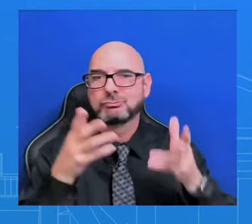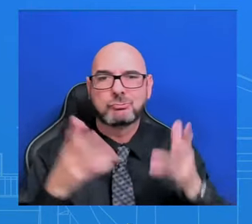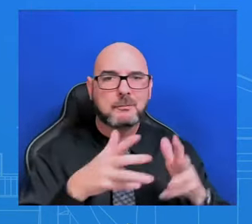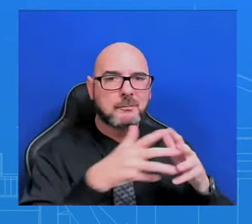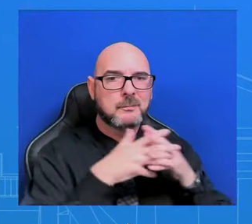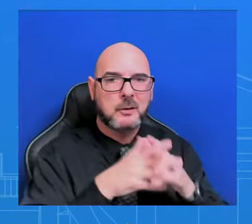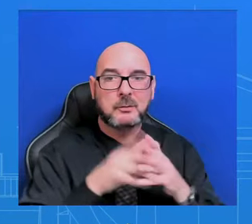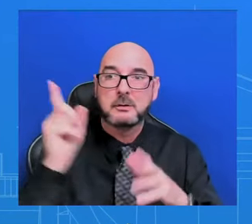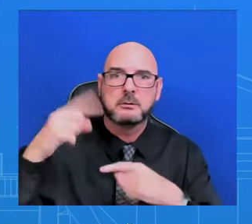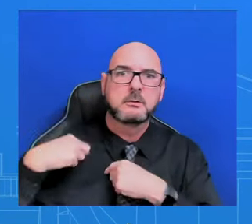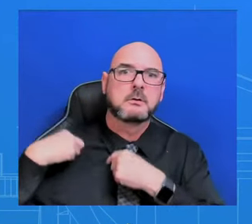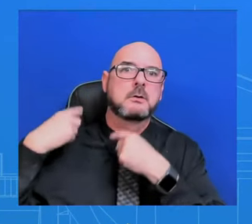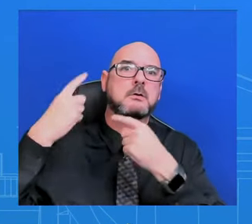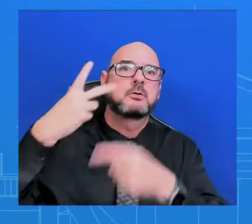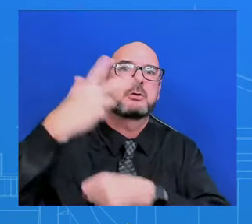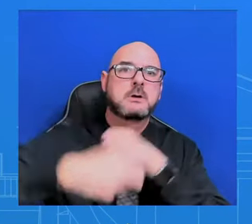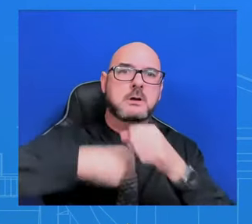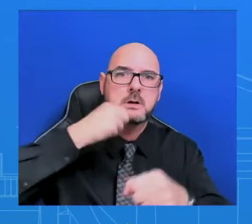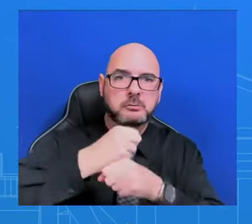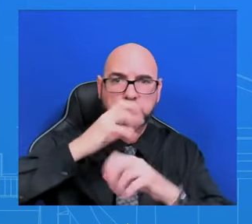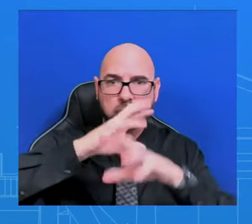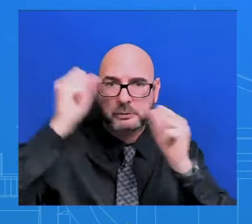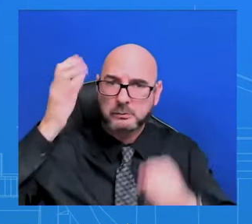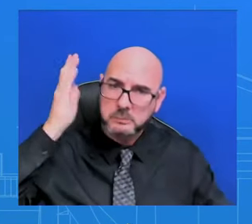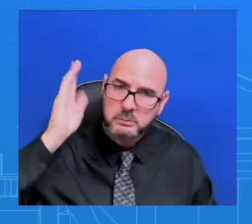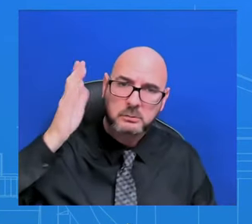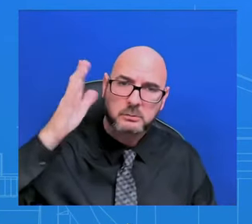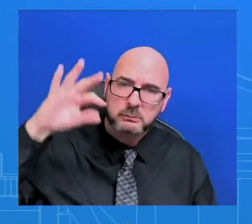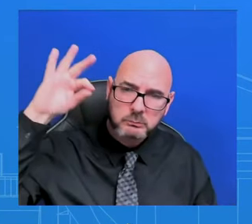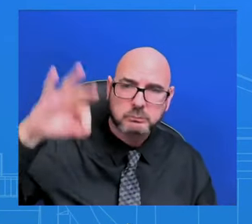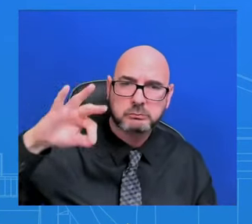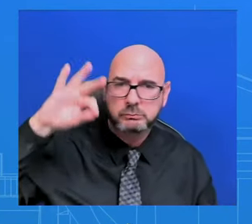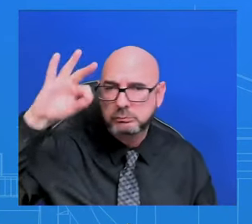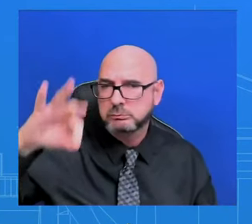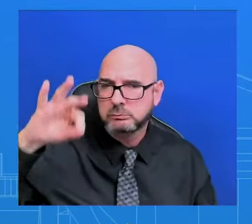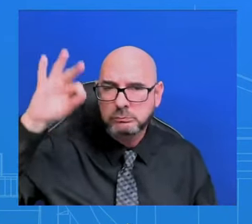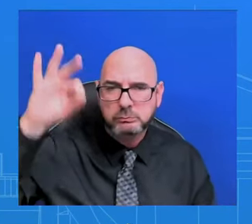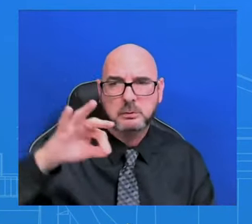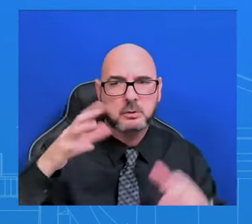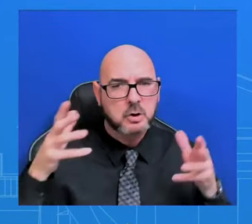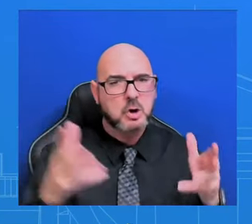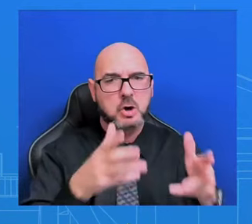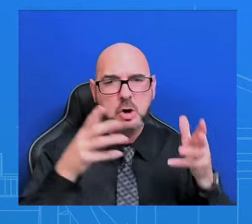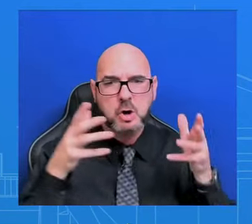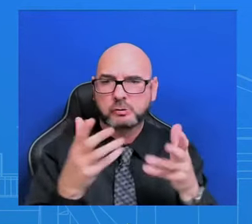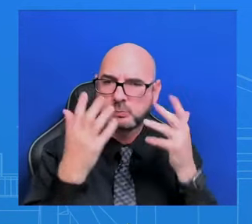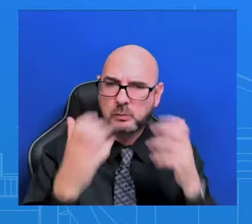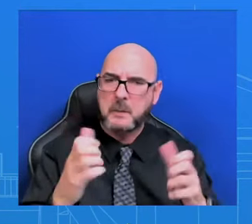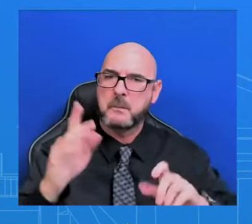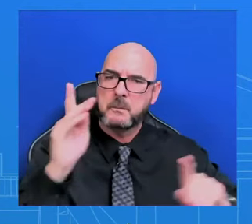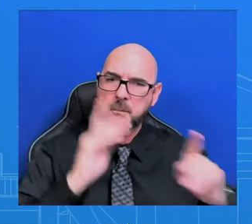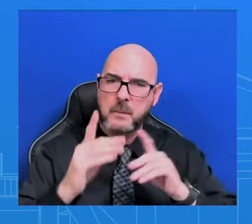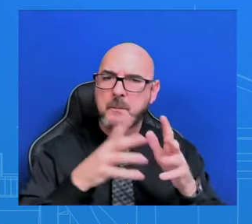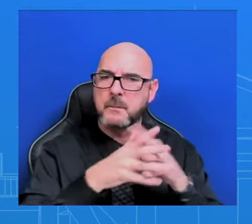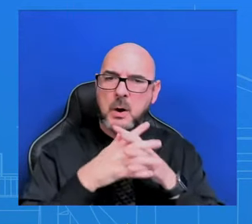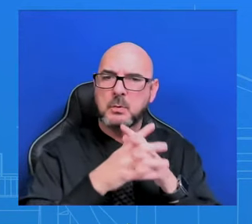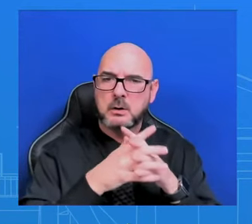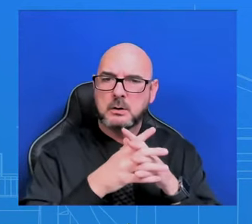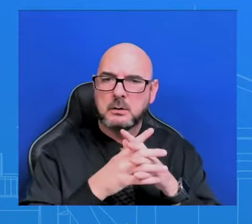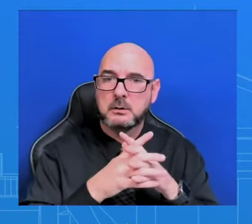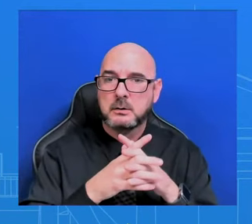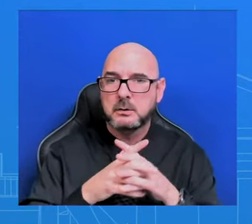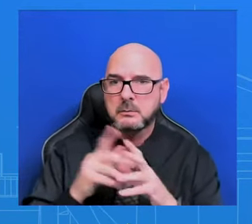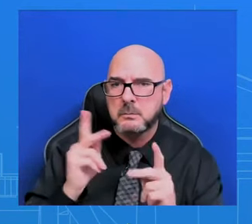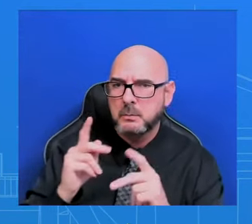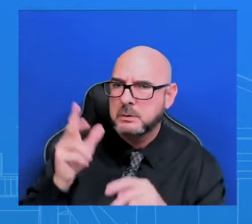to stop. And we're going to make sure that the American people hear directly from him as, you know, as often as we can. And is the President